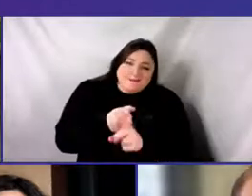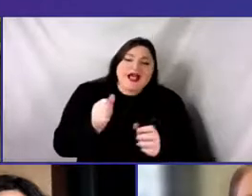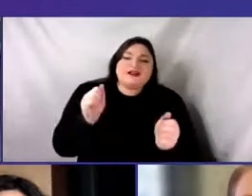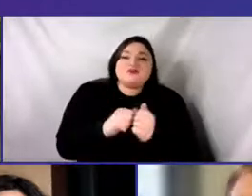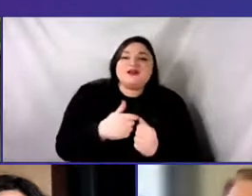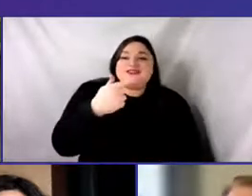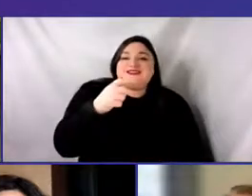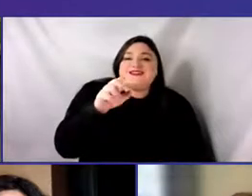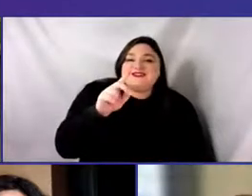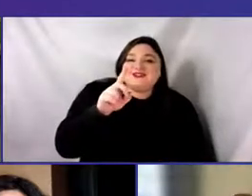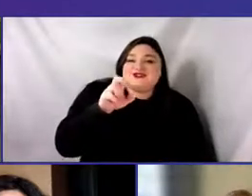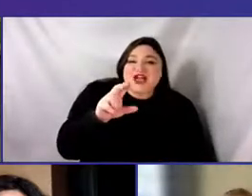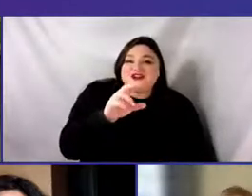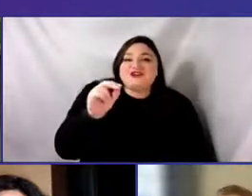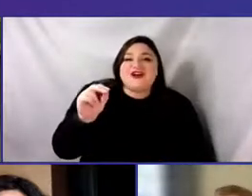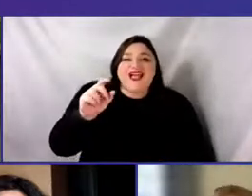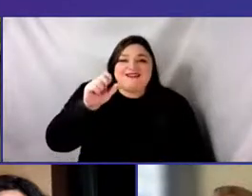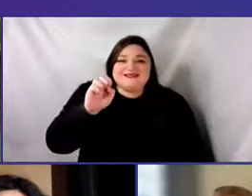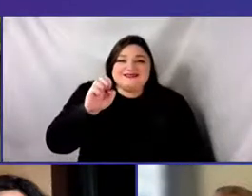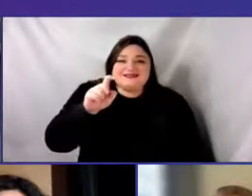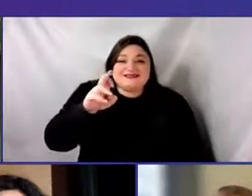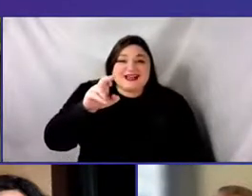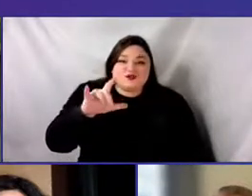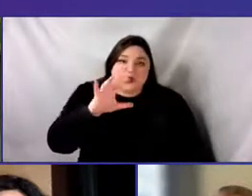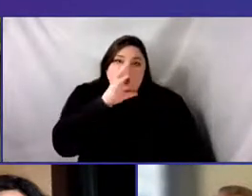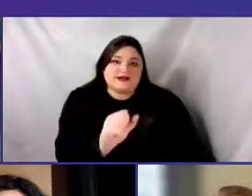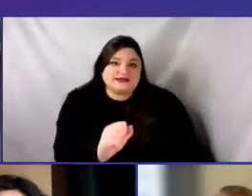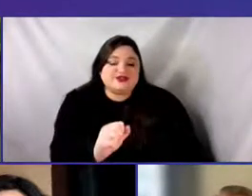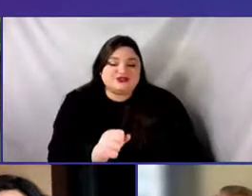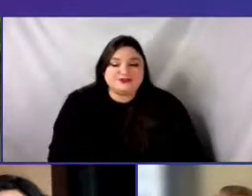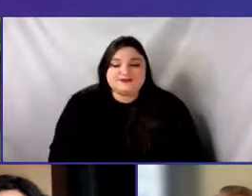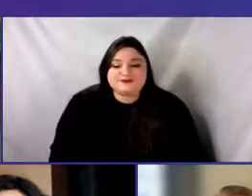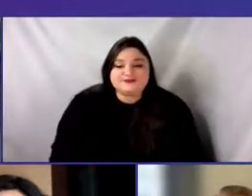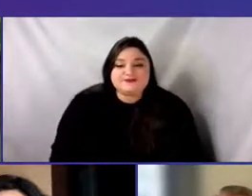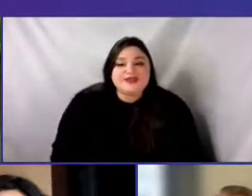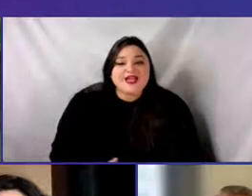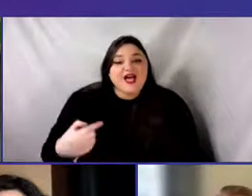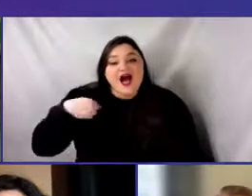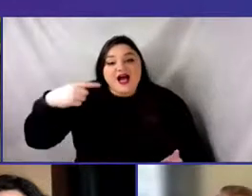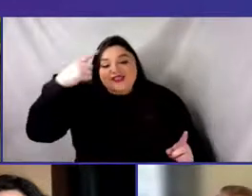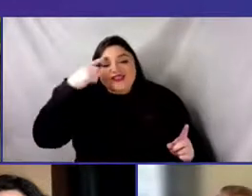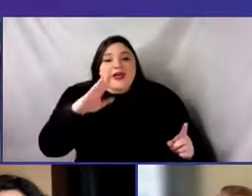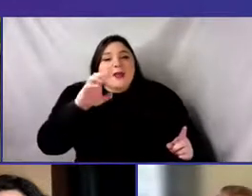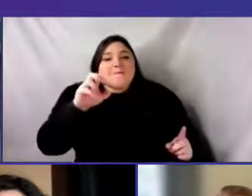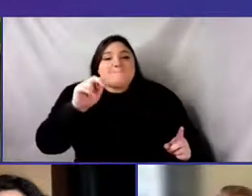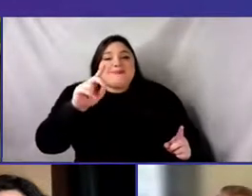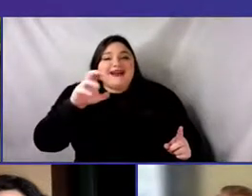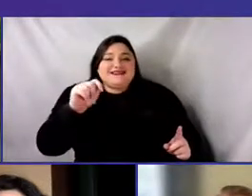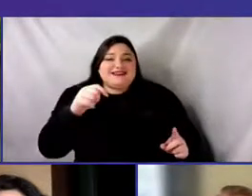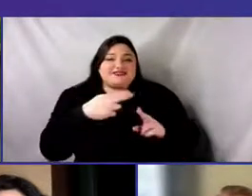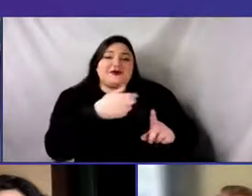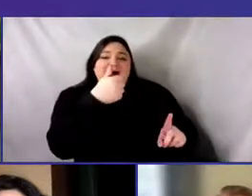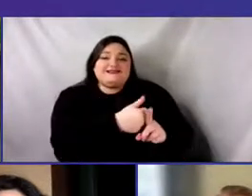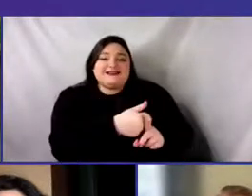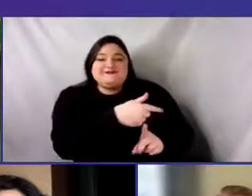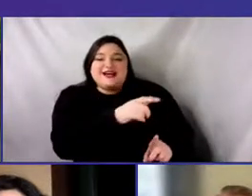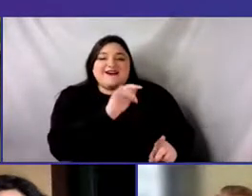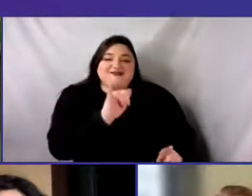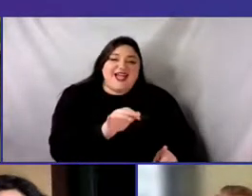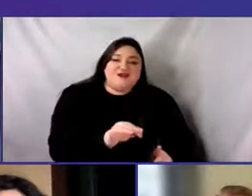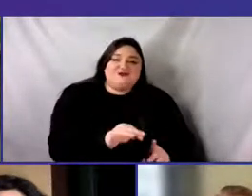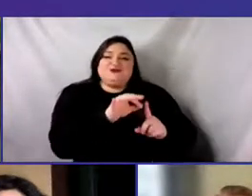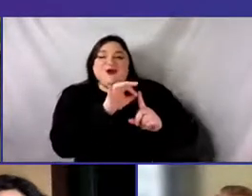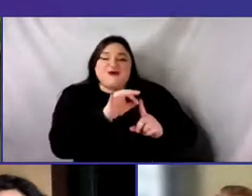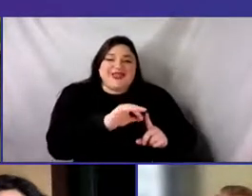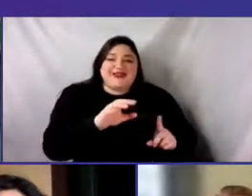I'm, I guess, if Benedict considers himself the token millennial, I'm the token